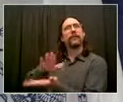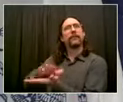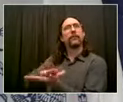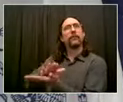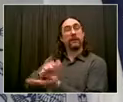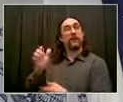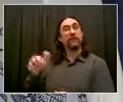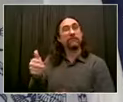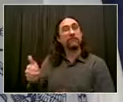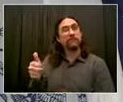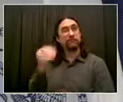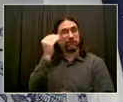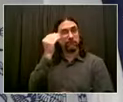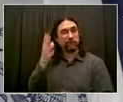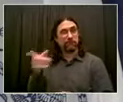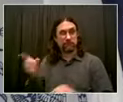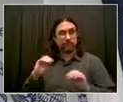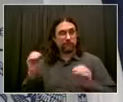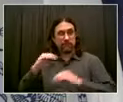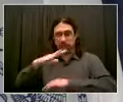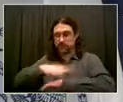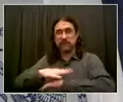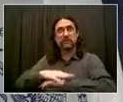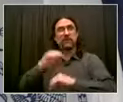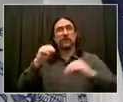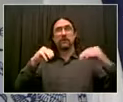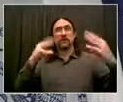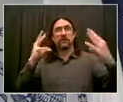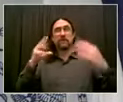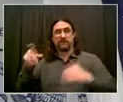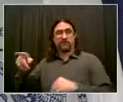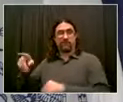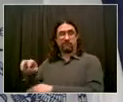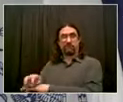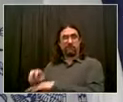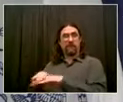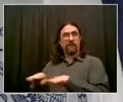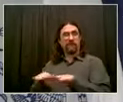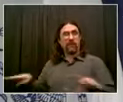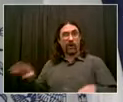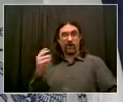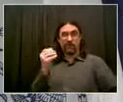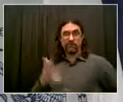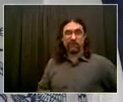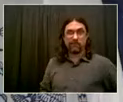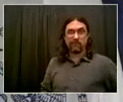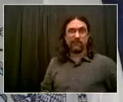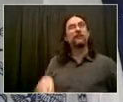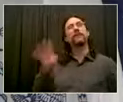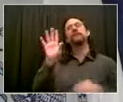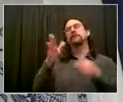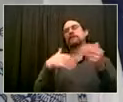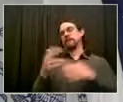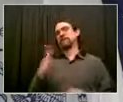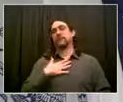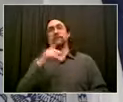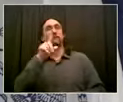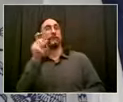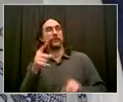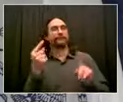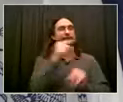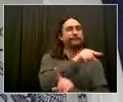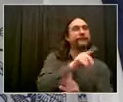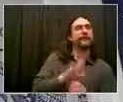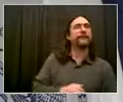the Department of Education changing Columbus Day to Indigenous People's Day and when the decision was